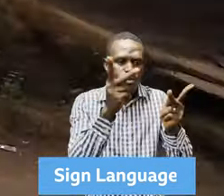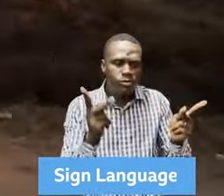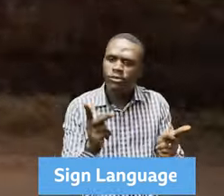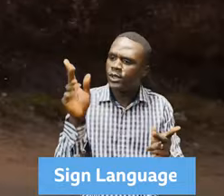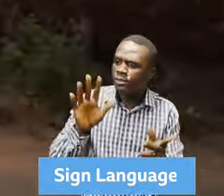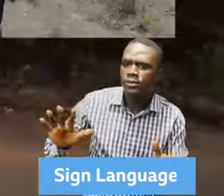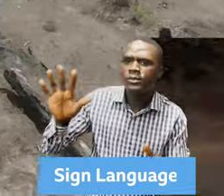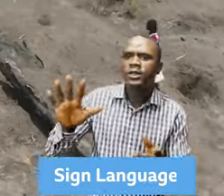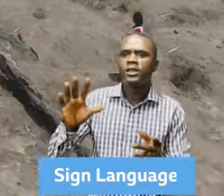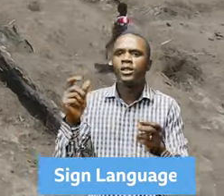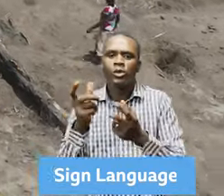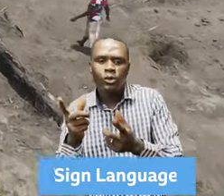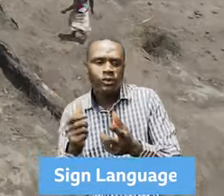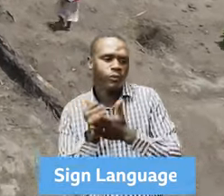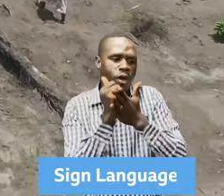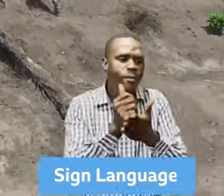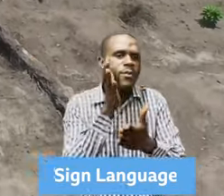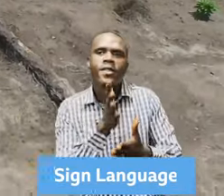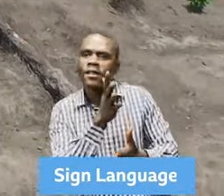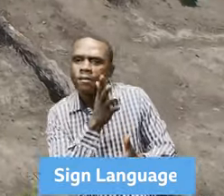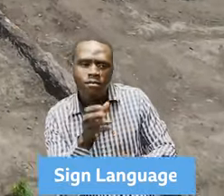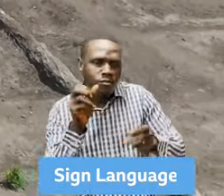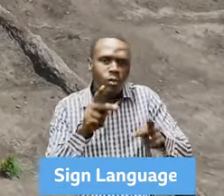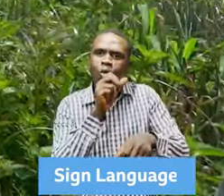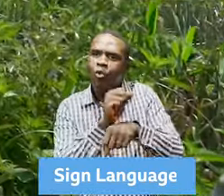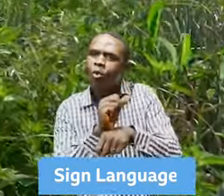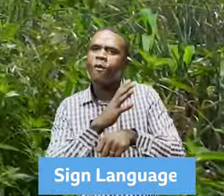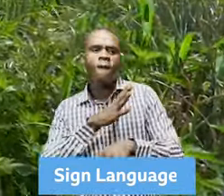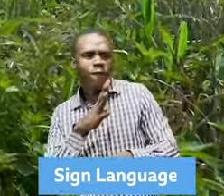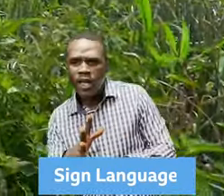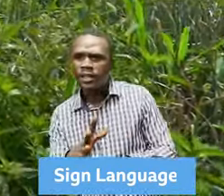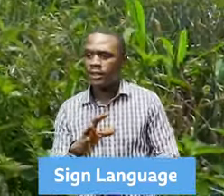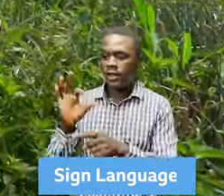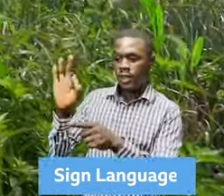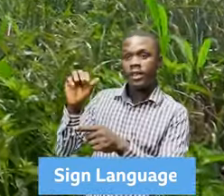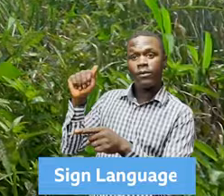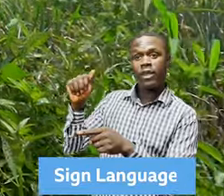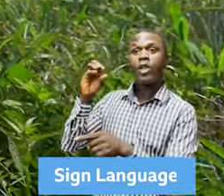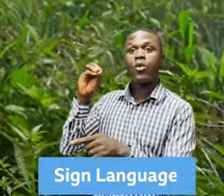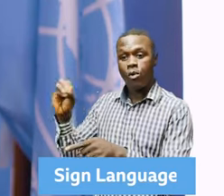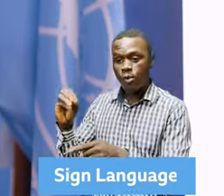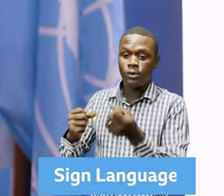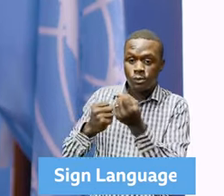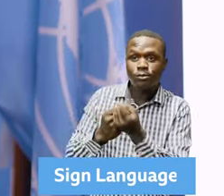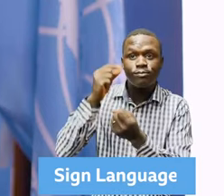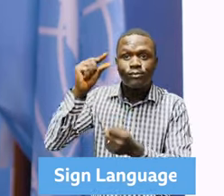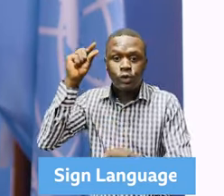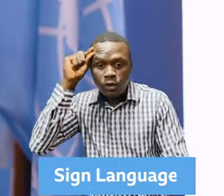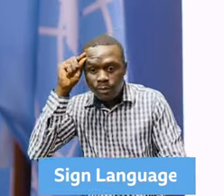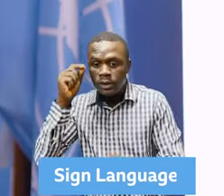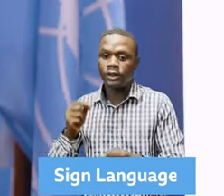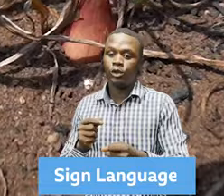contributed to the reduction of hunger, food insecurity and introduced best agricultural practices in the country. FU